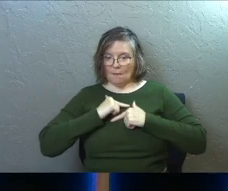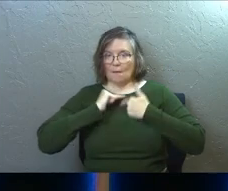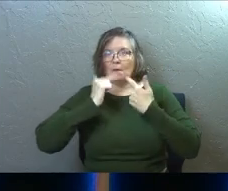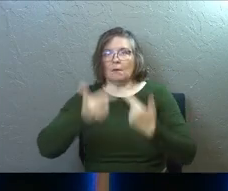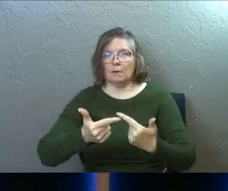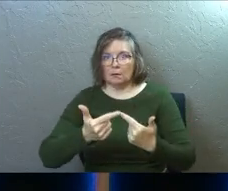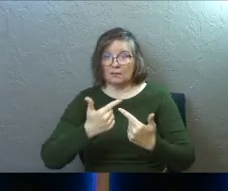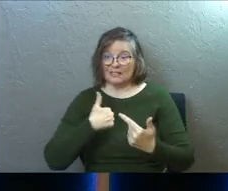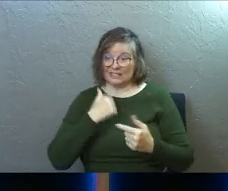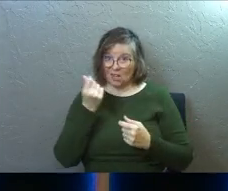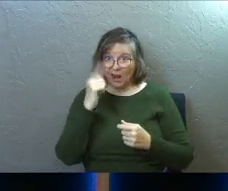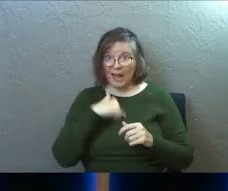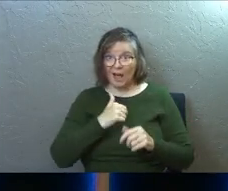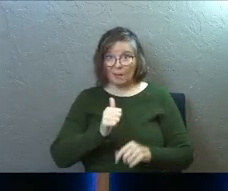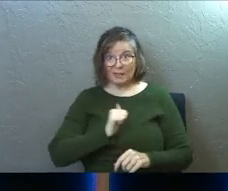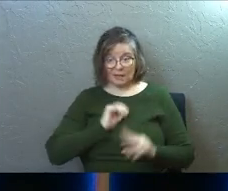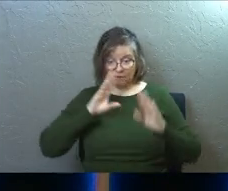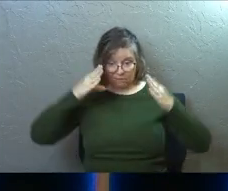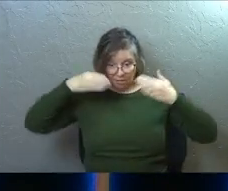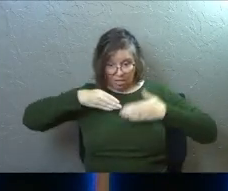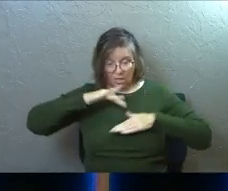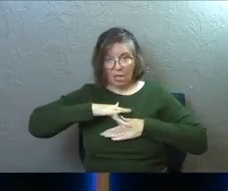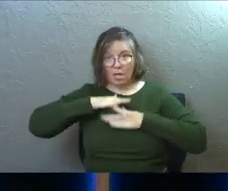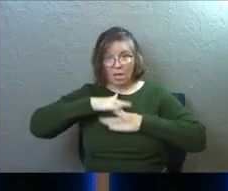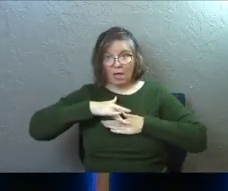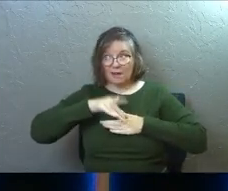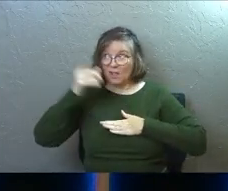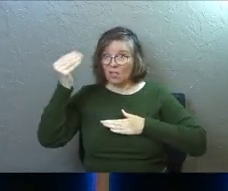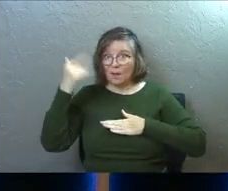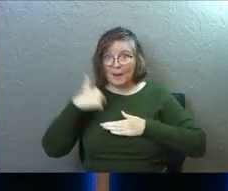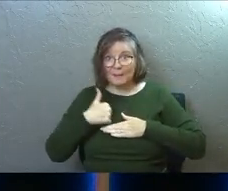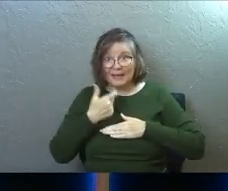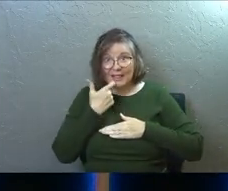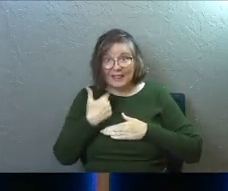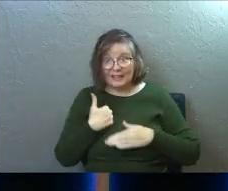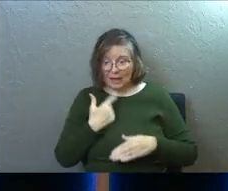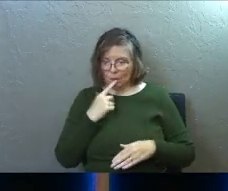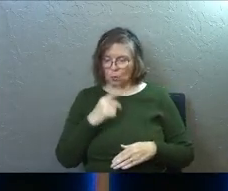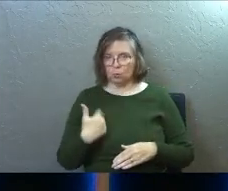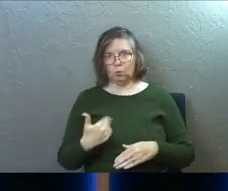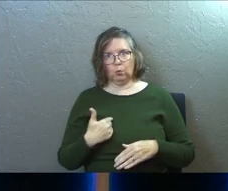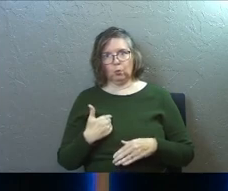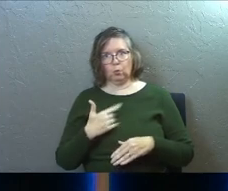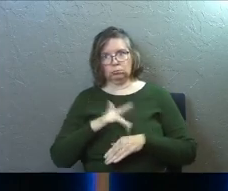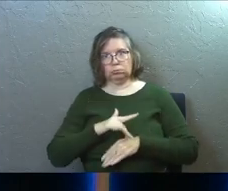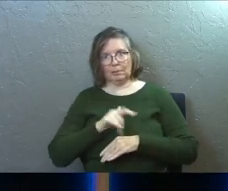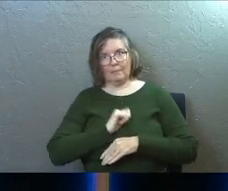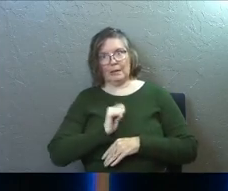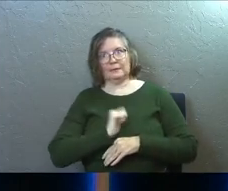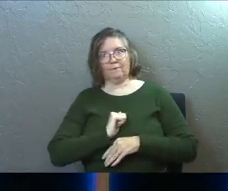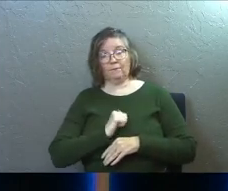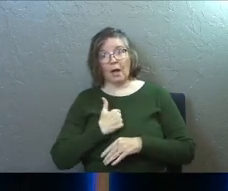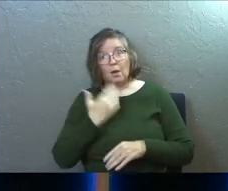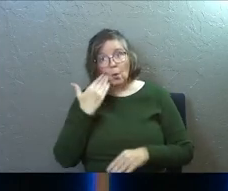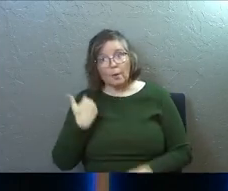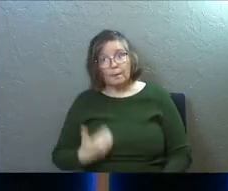self-centered I am? Has he thought about me lately? Because I know me.